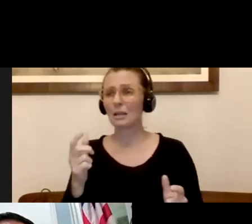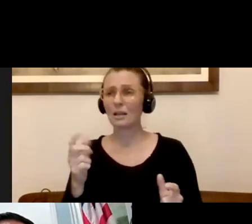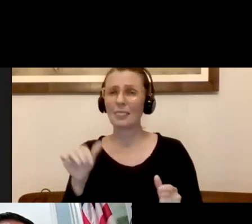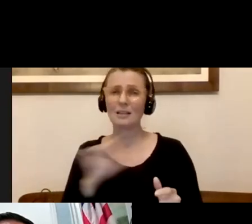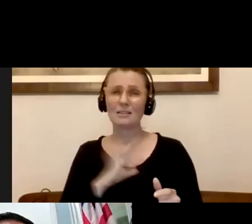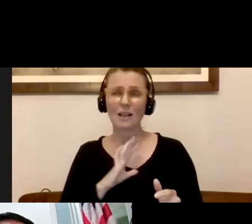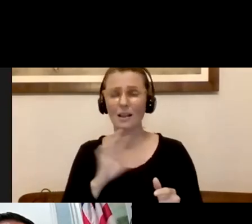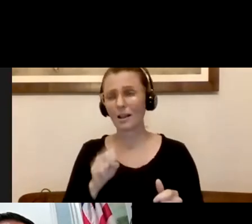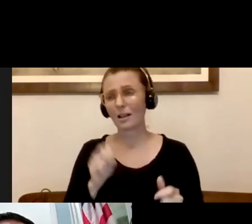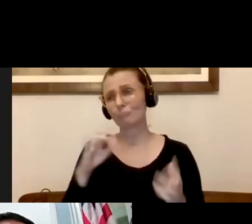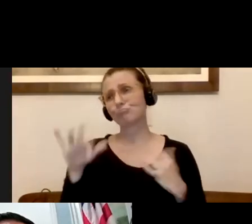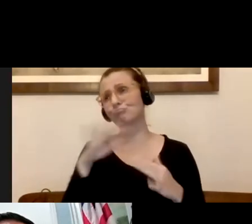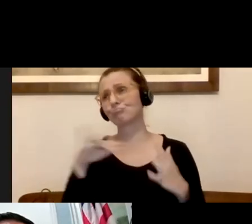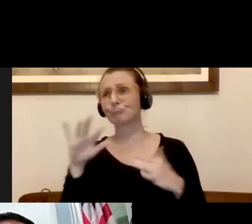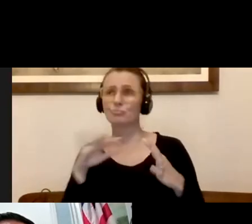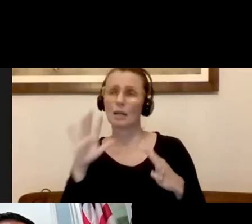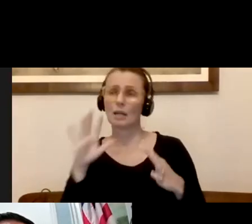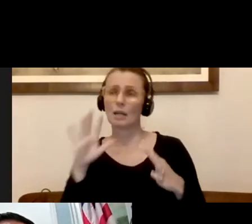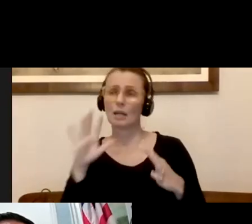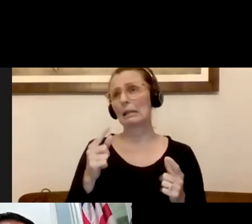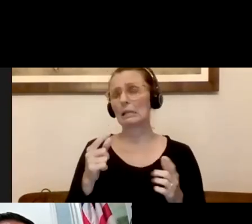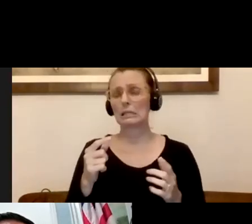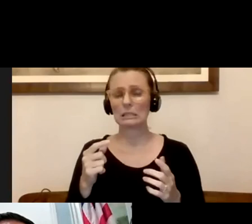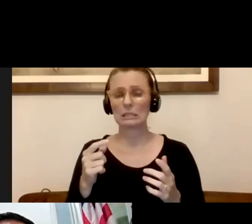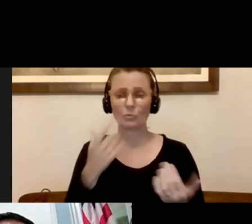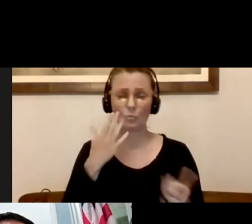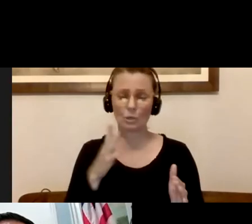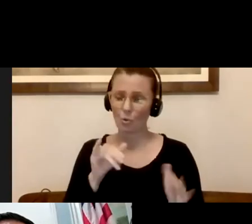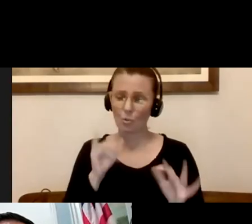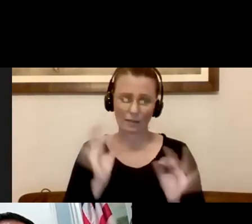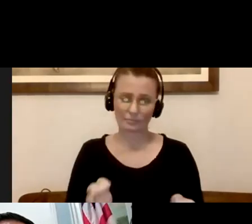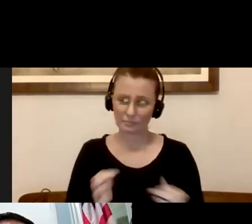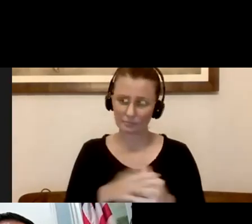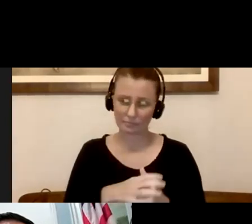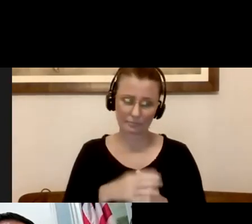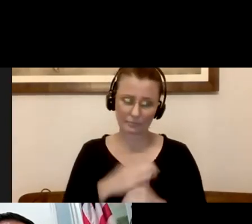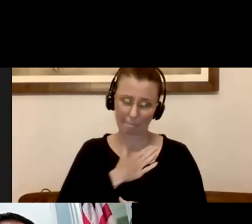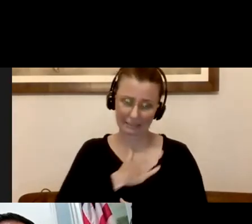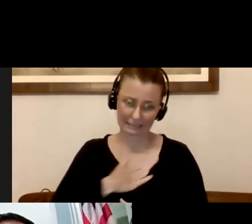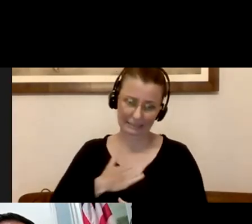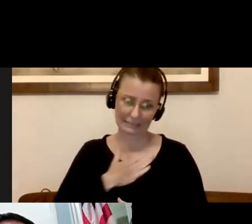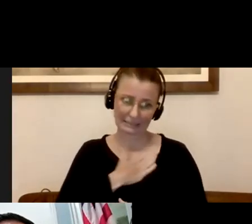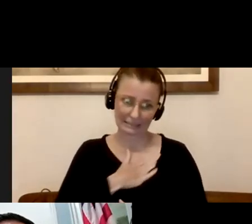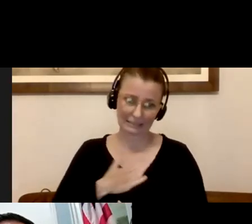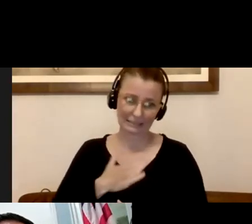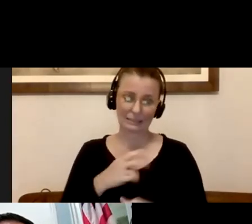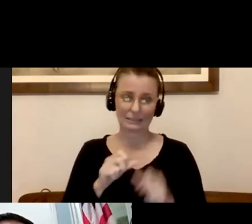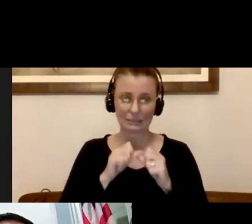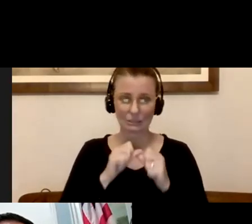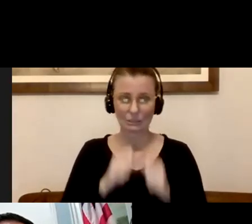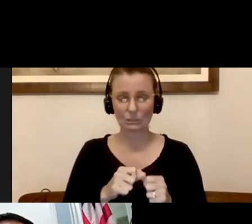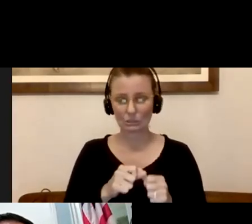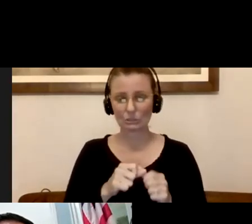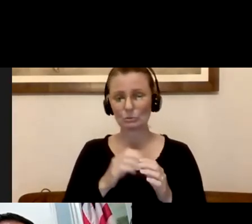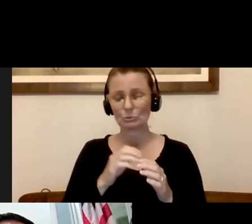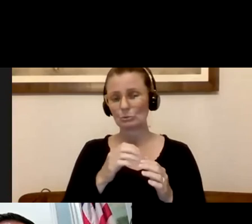OK. I can go over there and have that party because I know everybody's negative. We don't know that for sure. So please continue to follow all those practices that